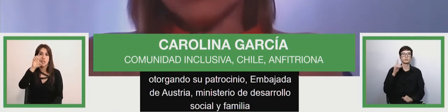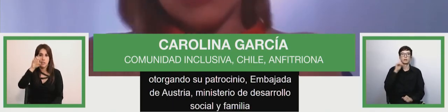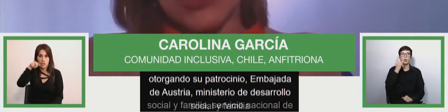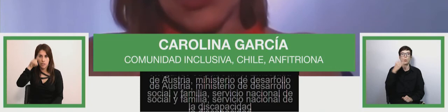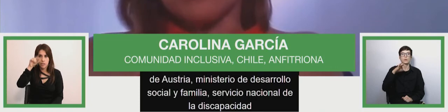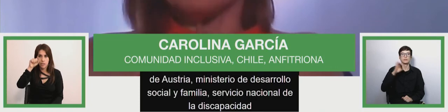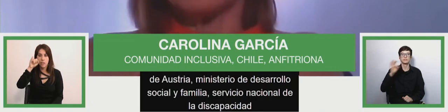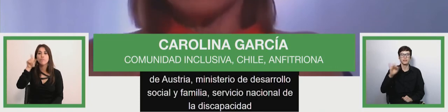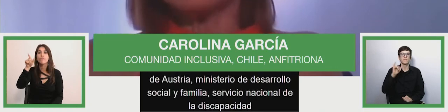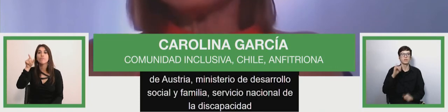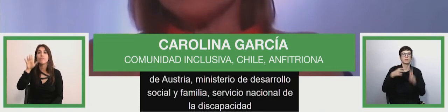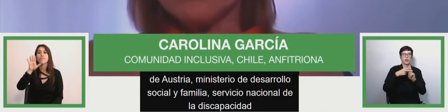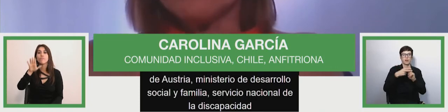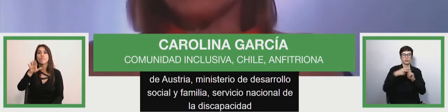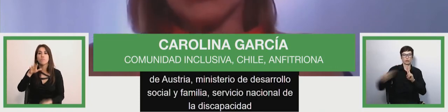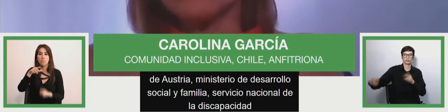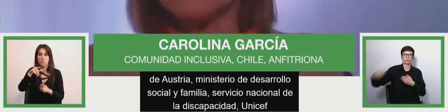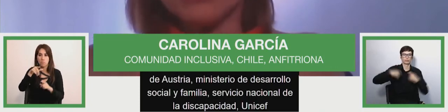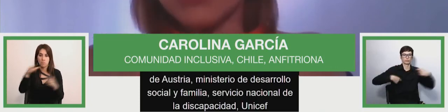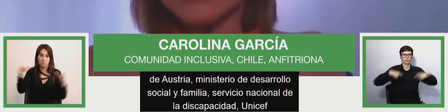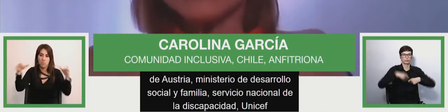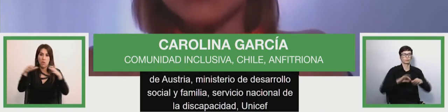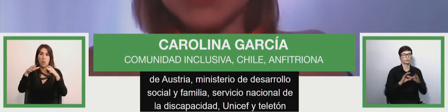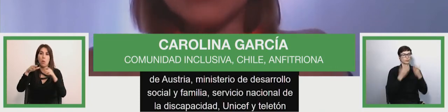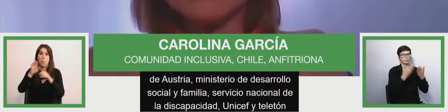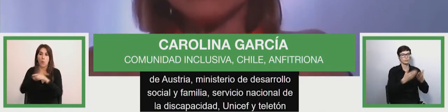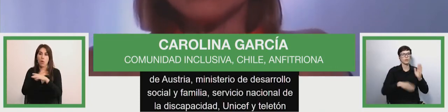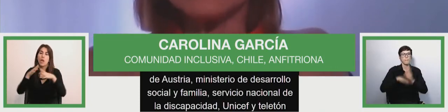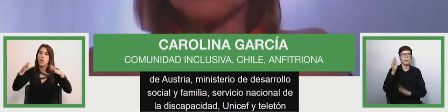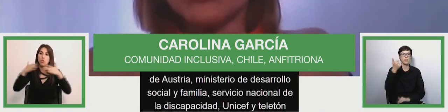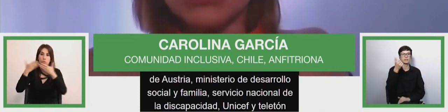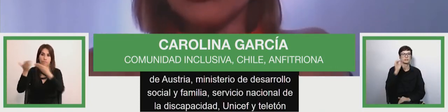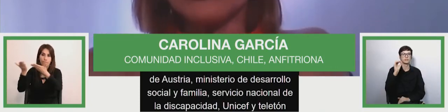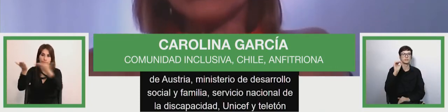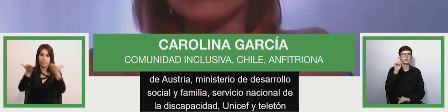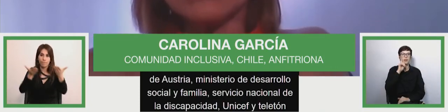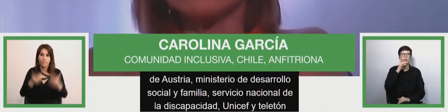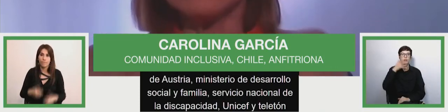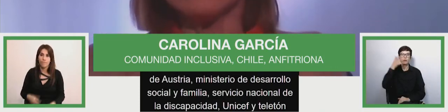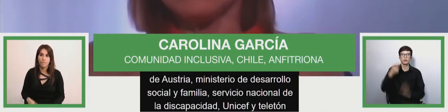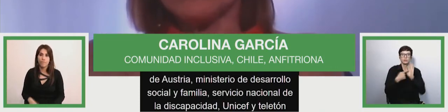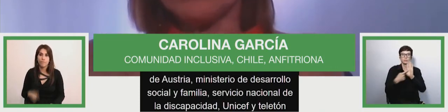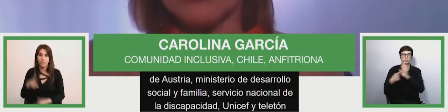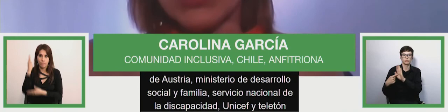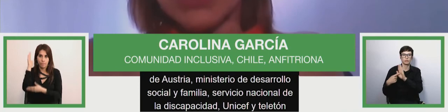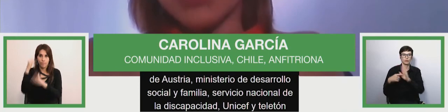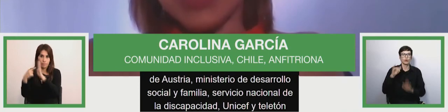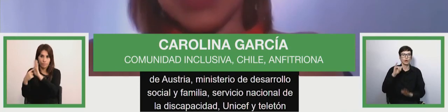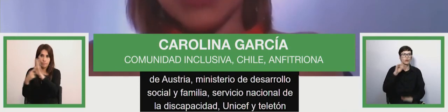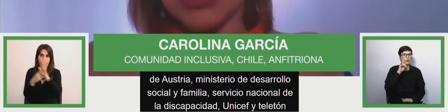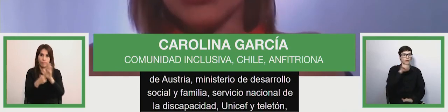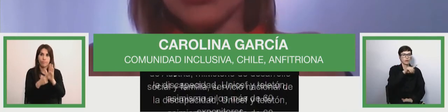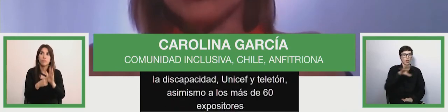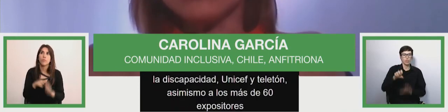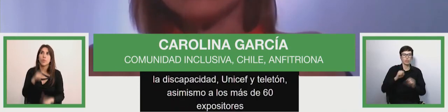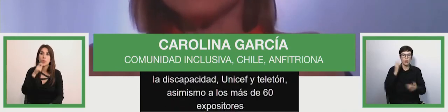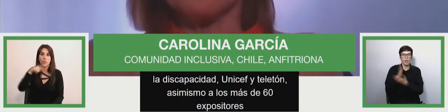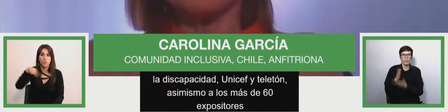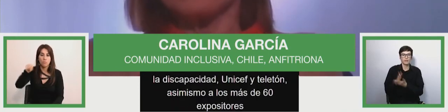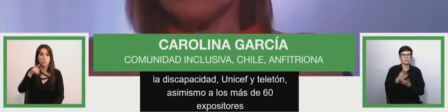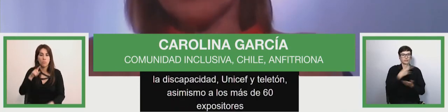and telephone and also the more than 60 expositors and decision makers